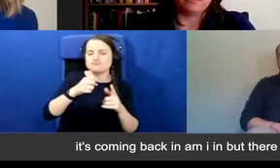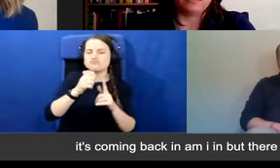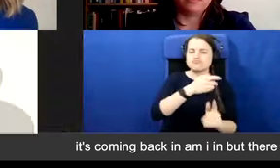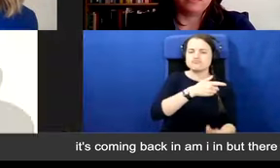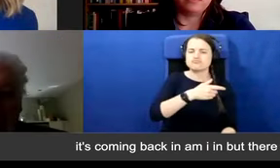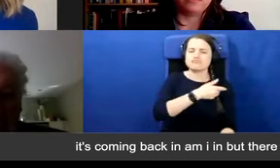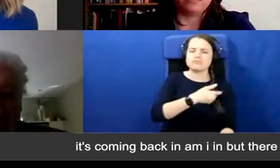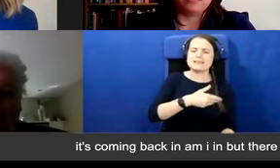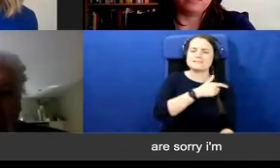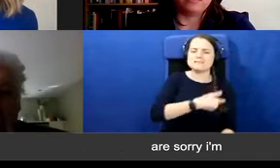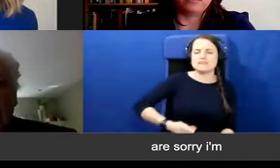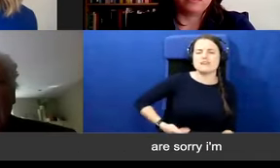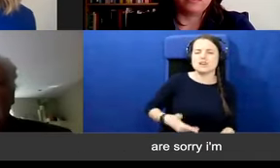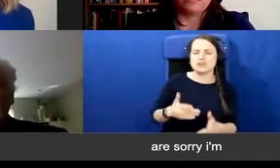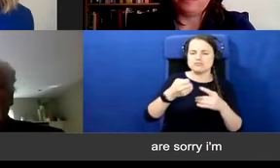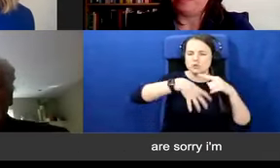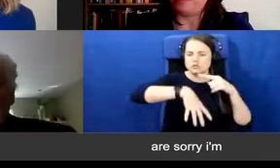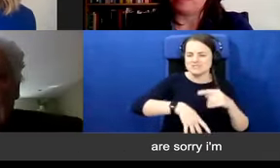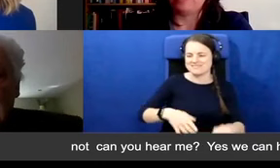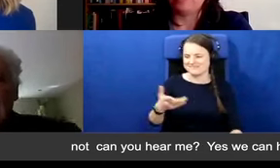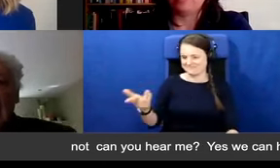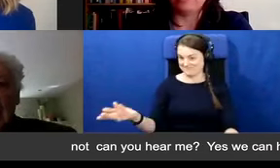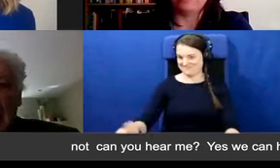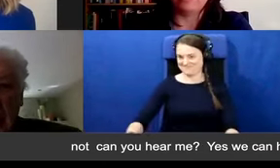It's coming back in. Am I in? There we are. Sorry.